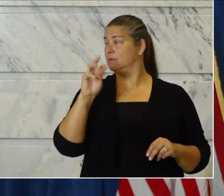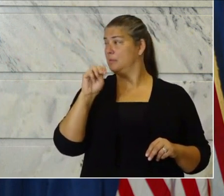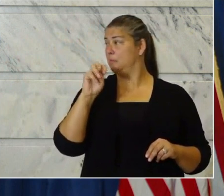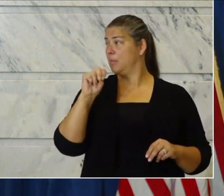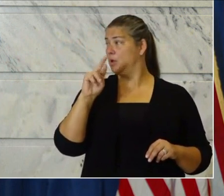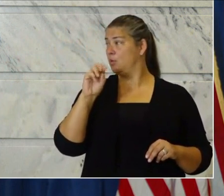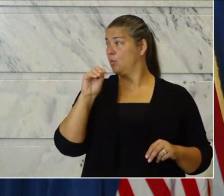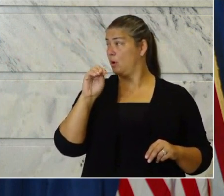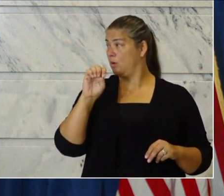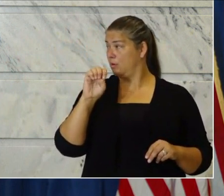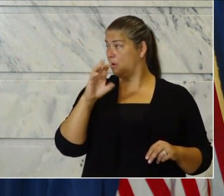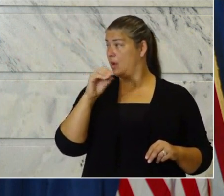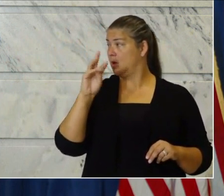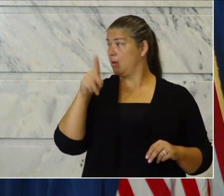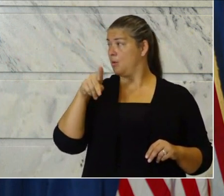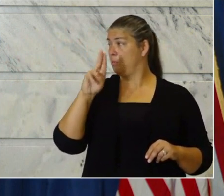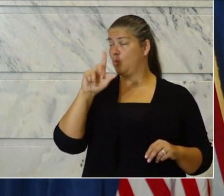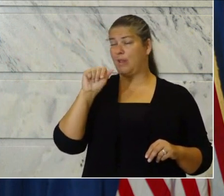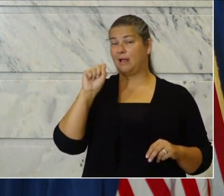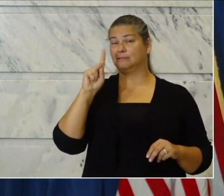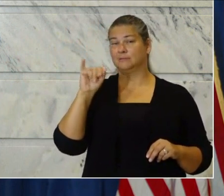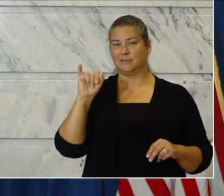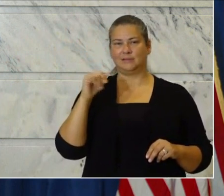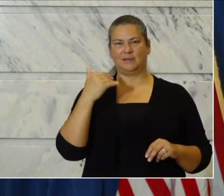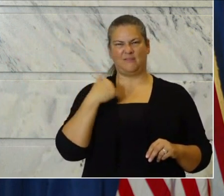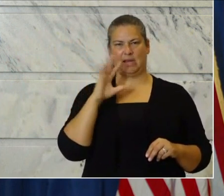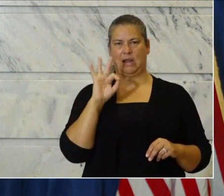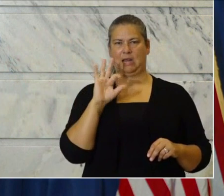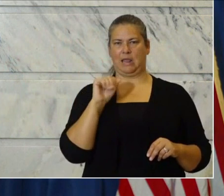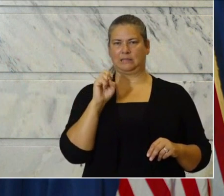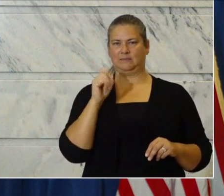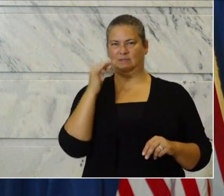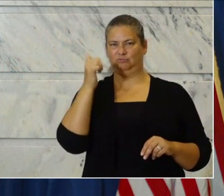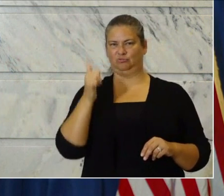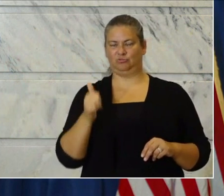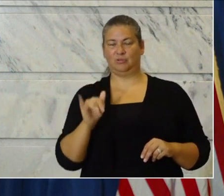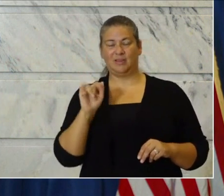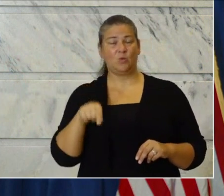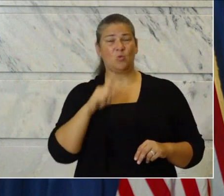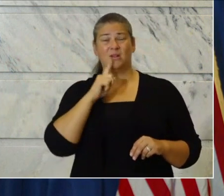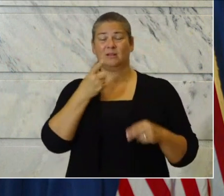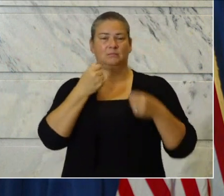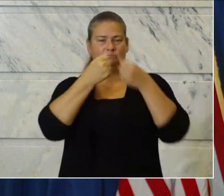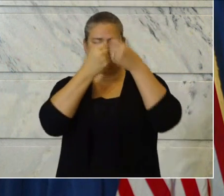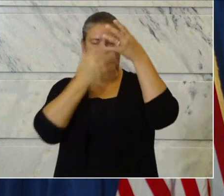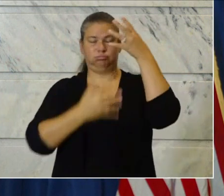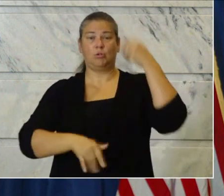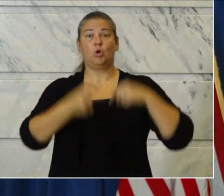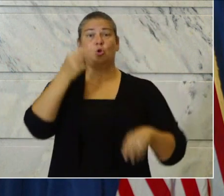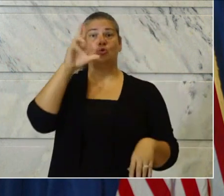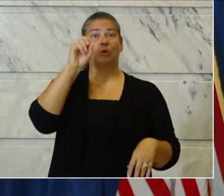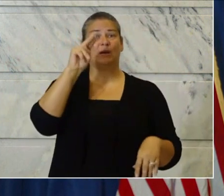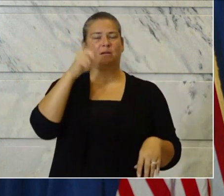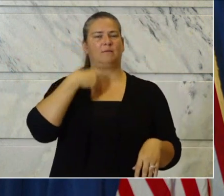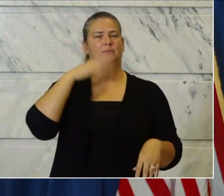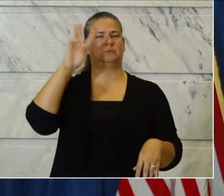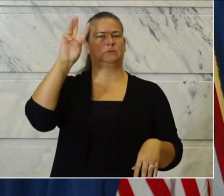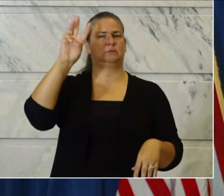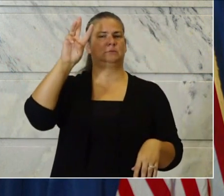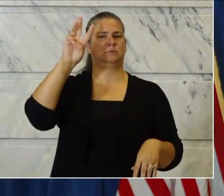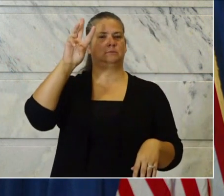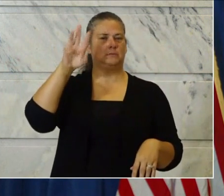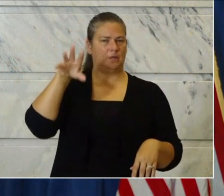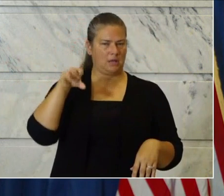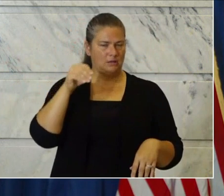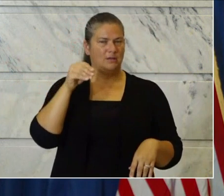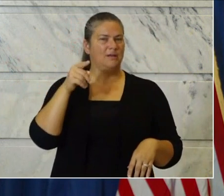and Pulaski. And again, remember, no area is immune. Green has another six on here, but